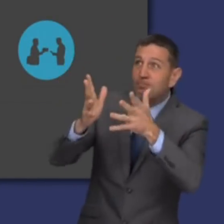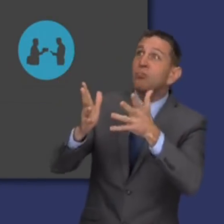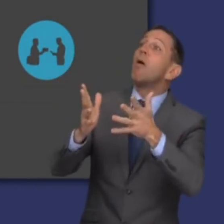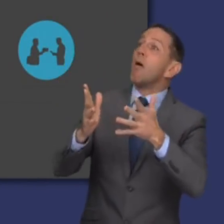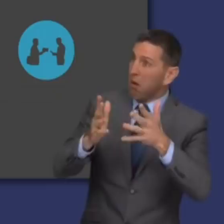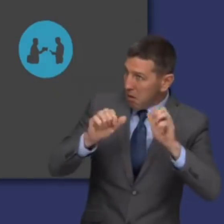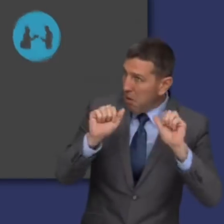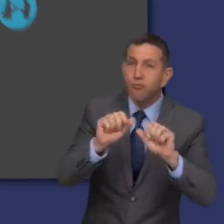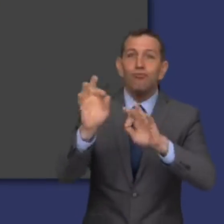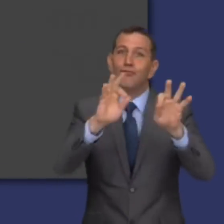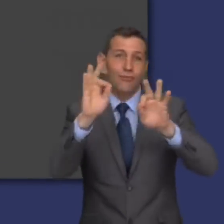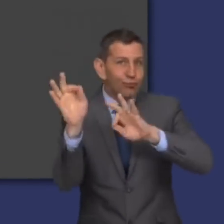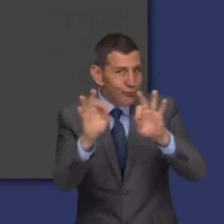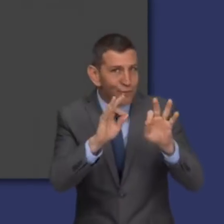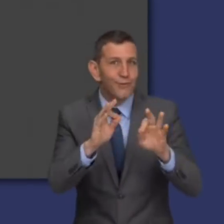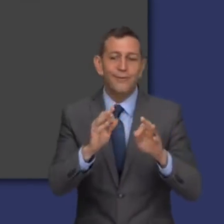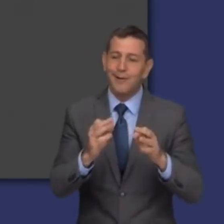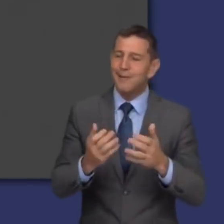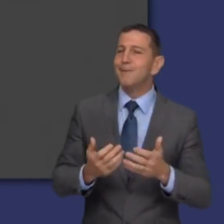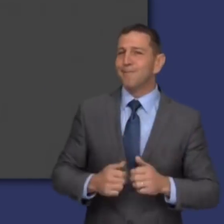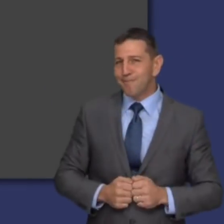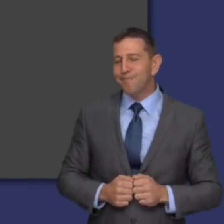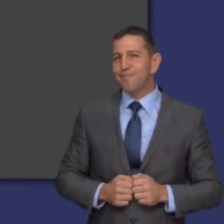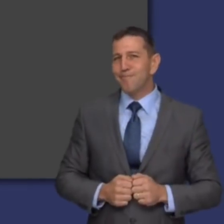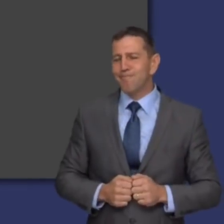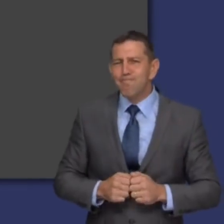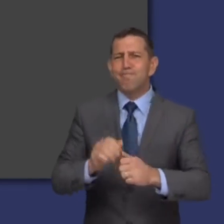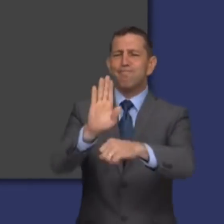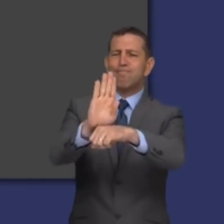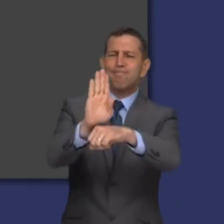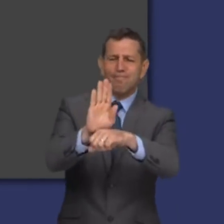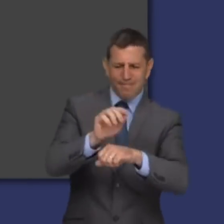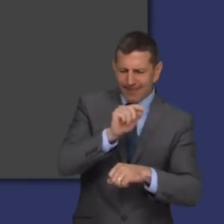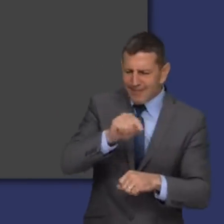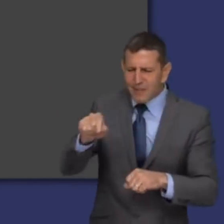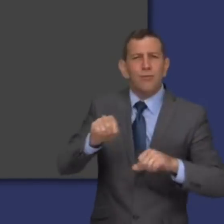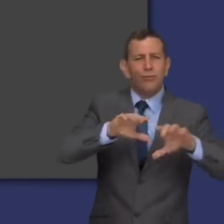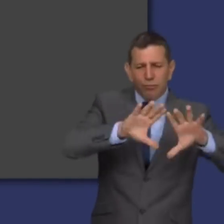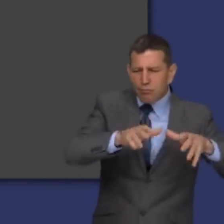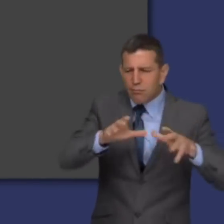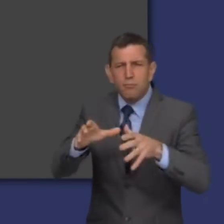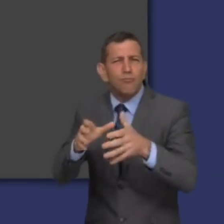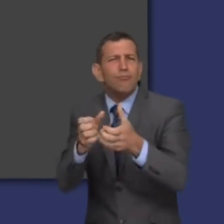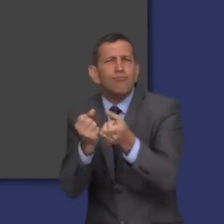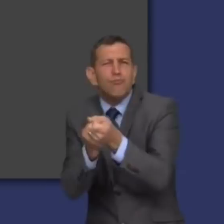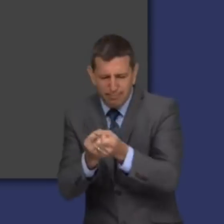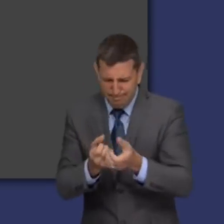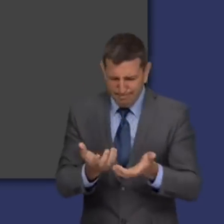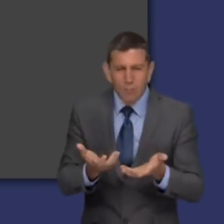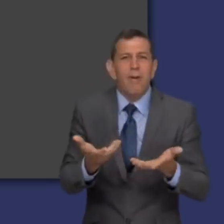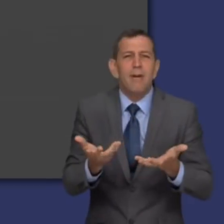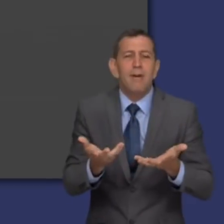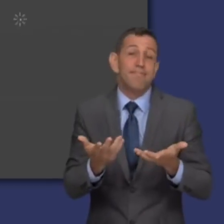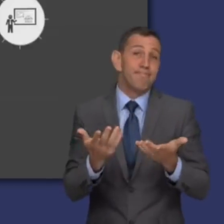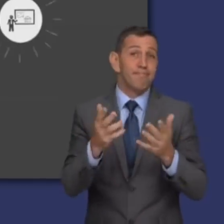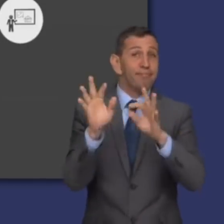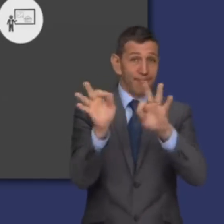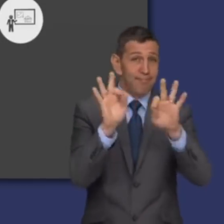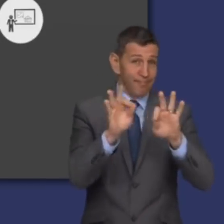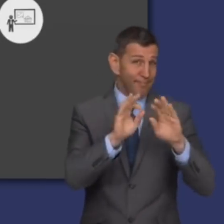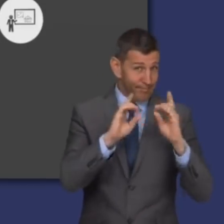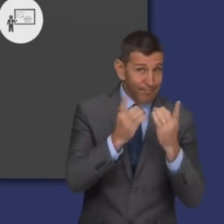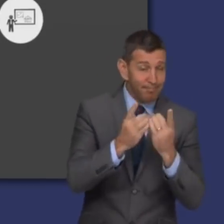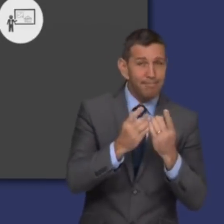work and support and defend our rights to do so. Some of these departments are service, audio video,